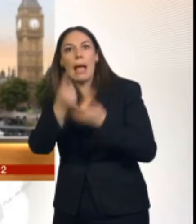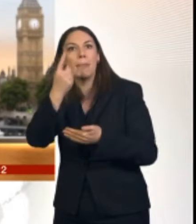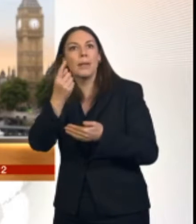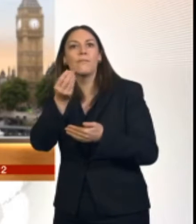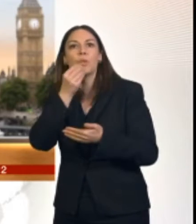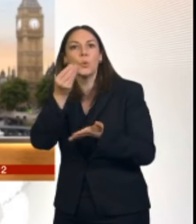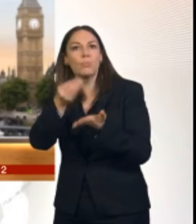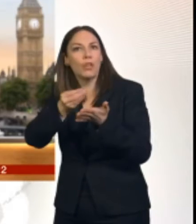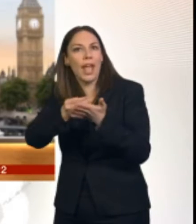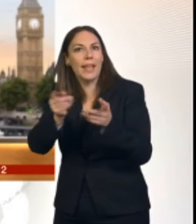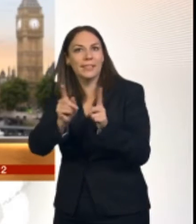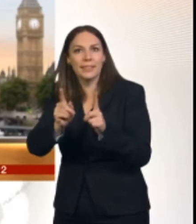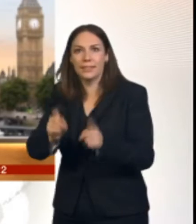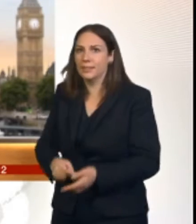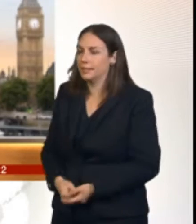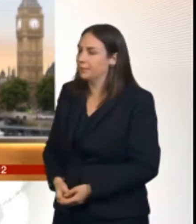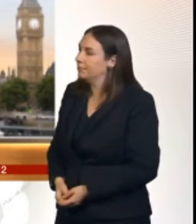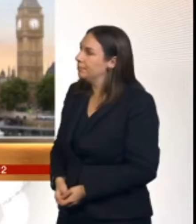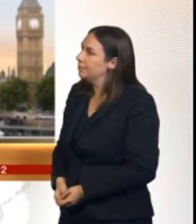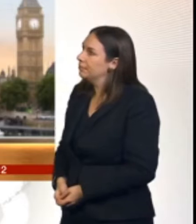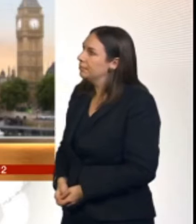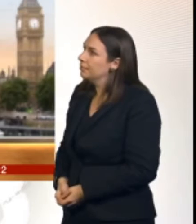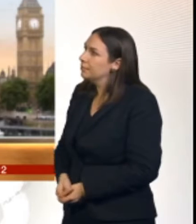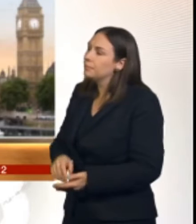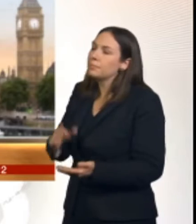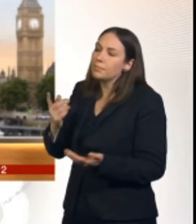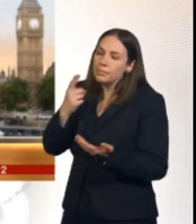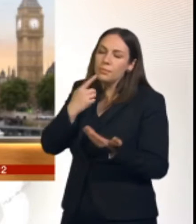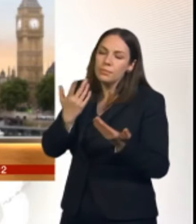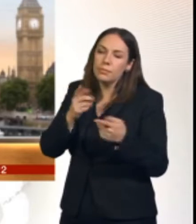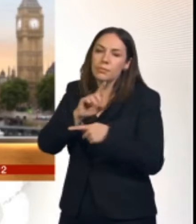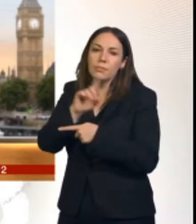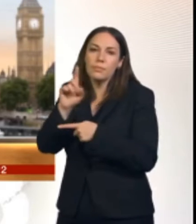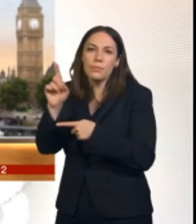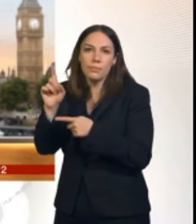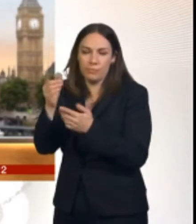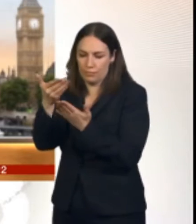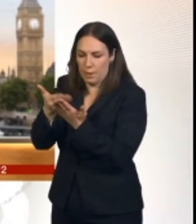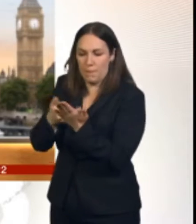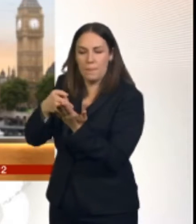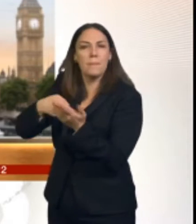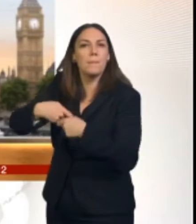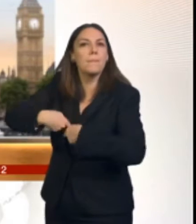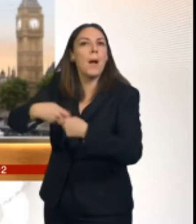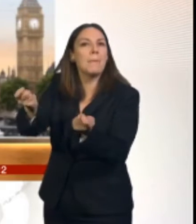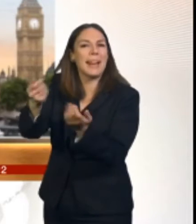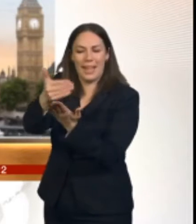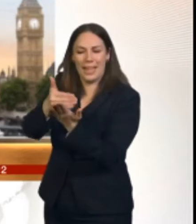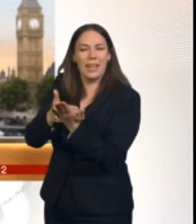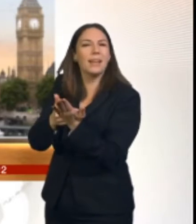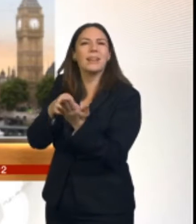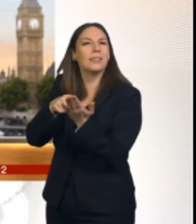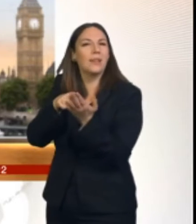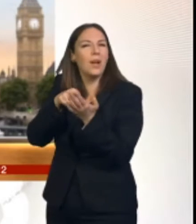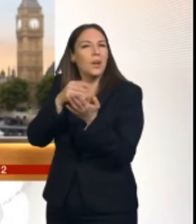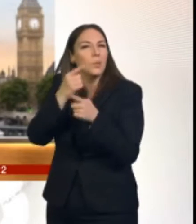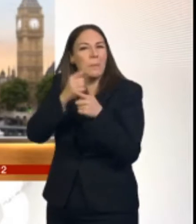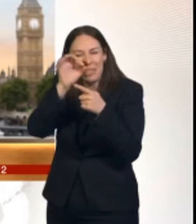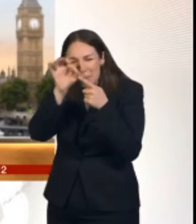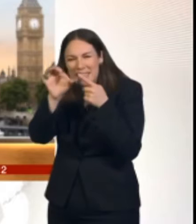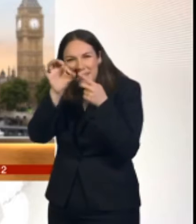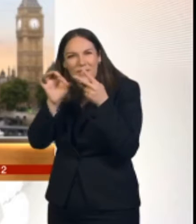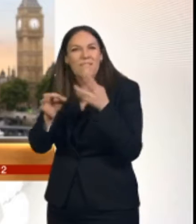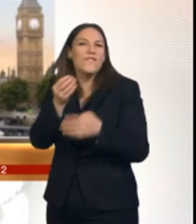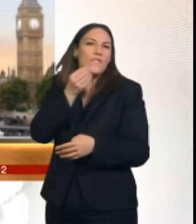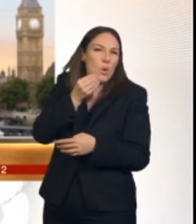the figures that are going to be published later today don't go into the specifics of individual commodities, but other people,